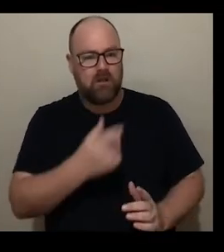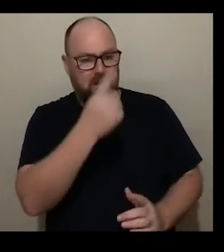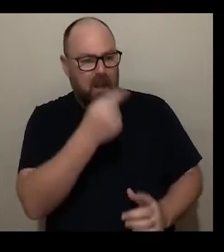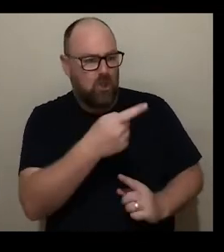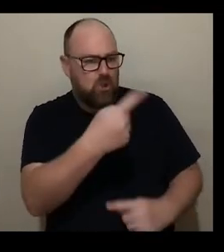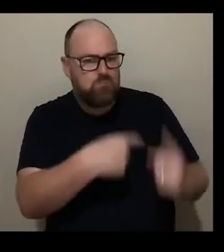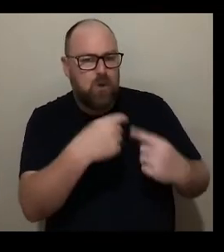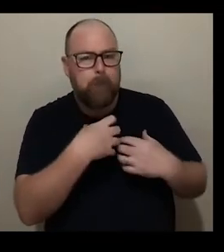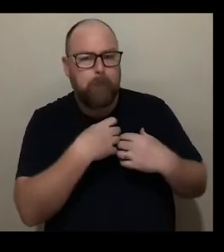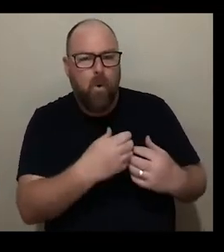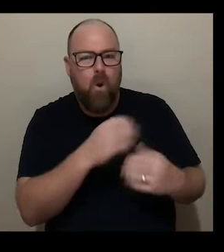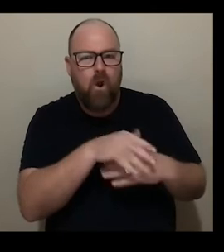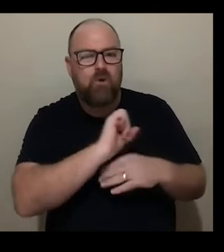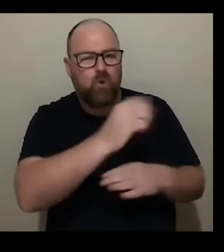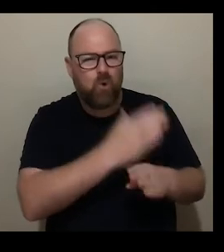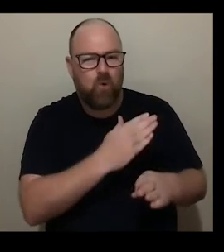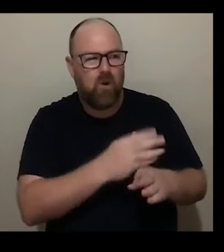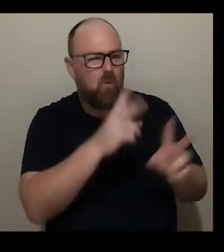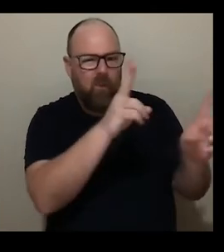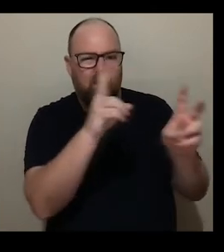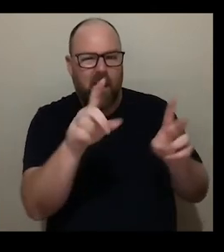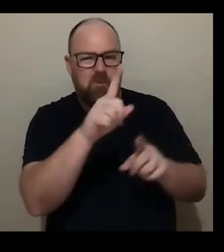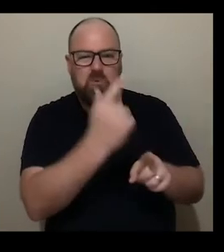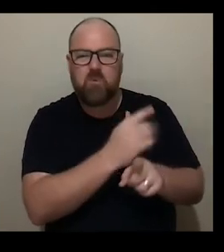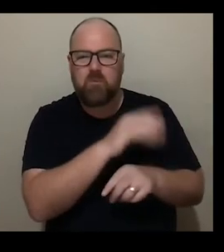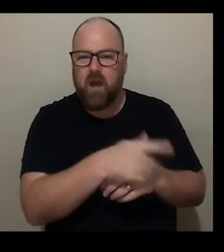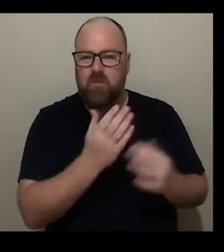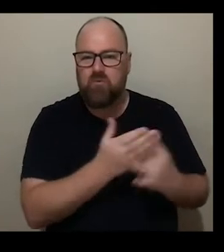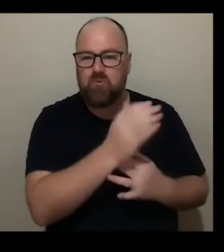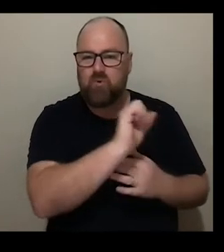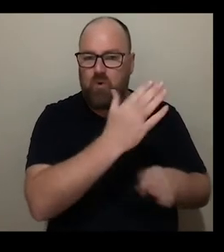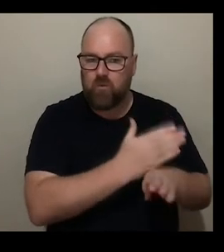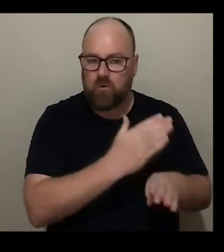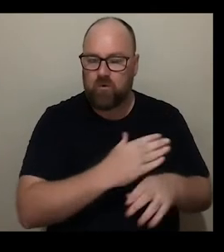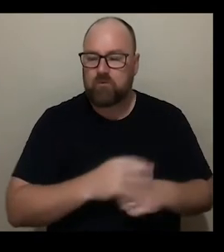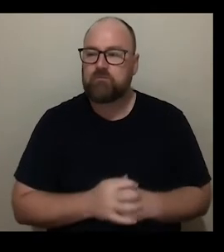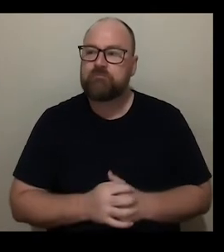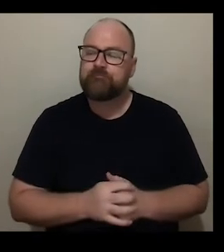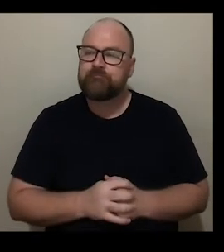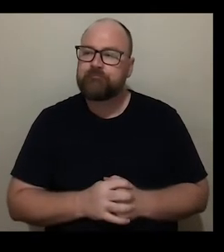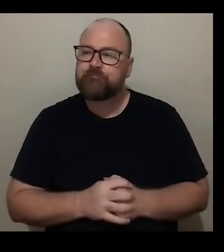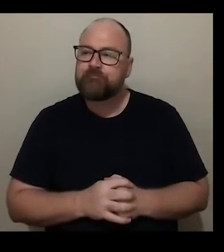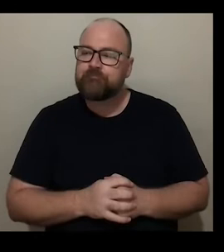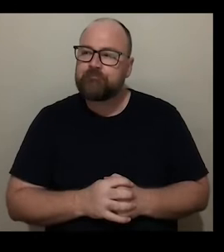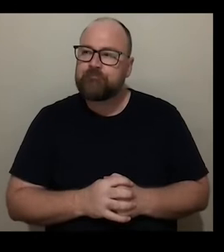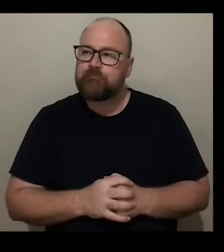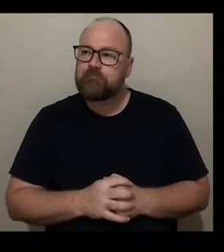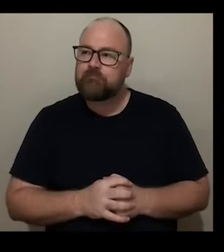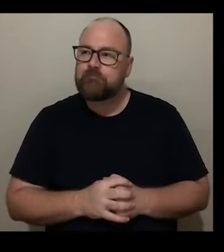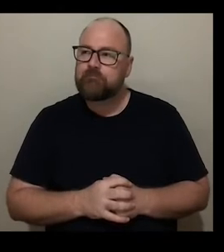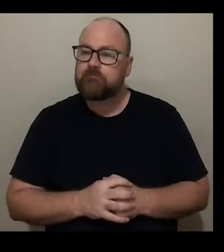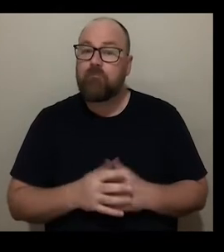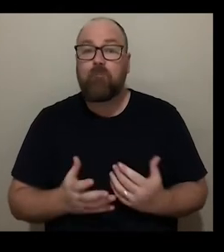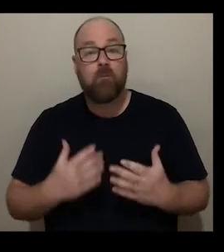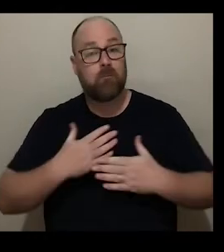What are the themes that you are addressing in your current work? Well I suppose as an artist and when people